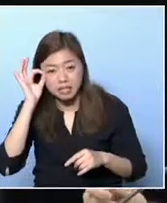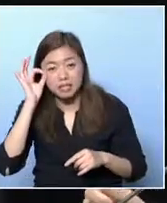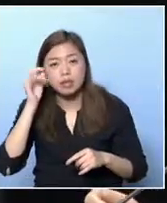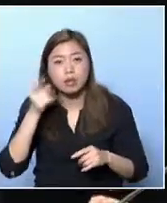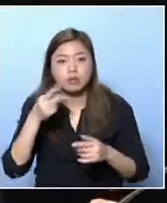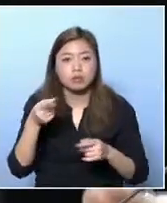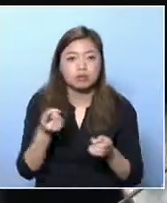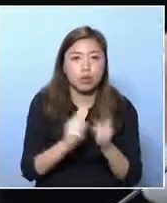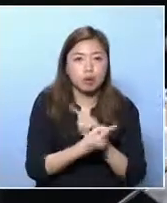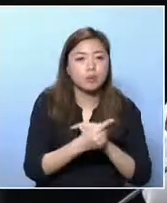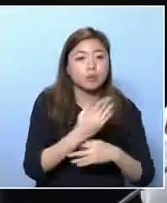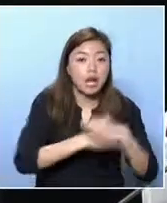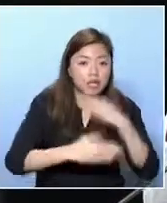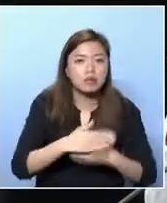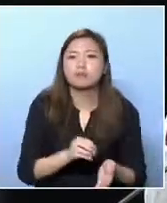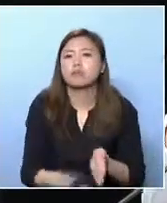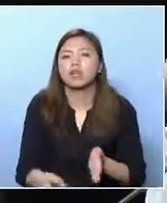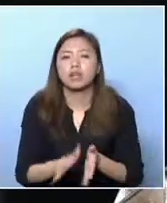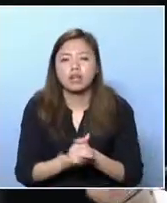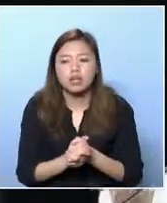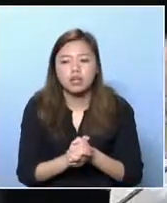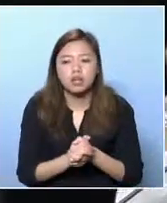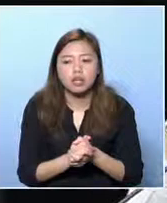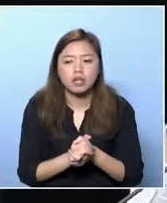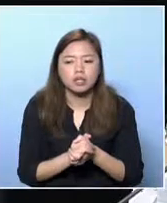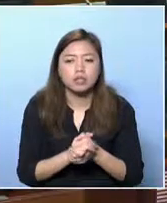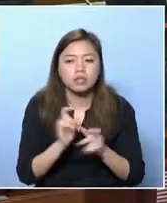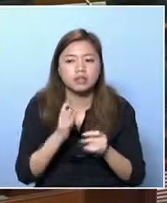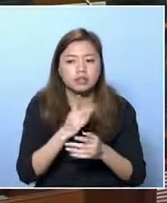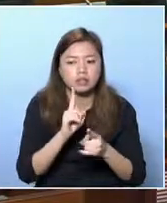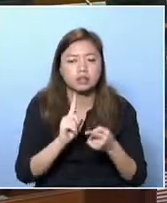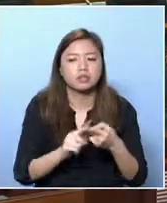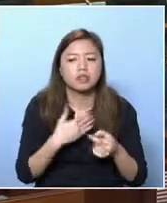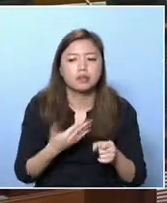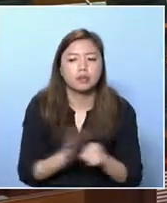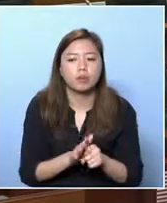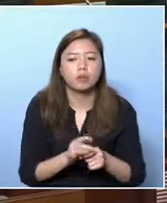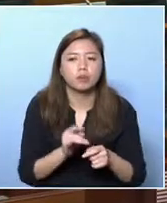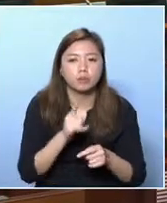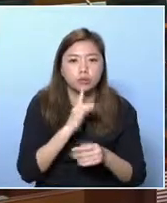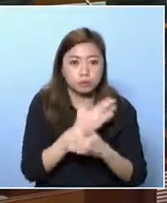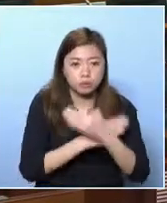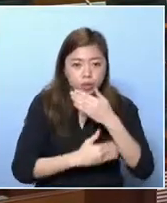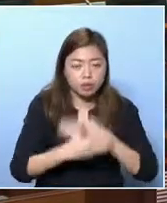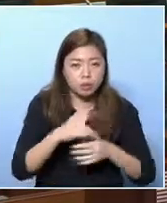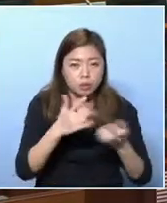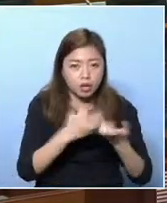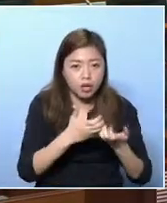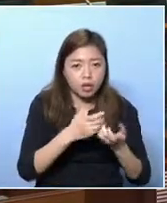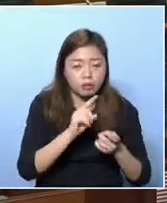there are poor people in poverty. But it doesn't mean that all disabled people are in poverty.